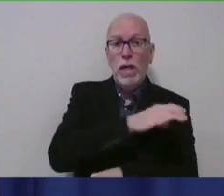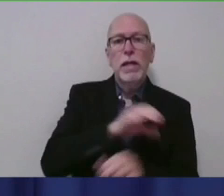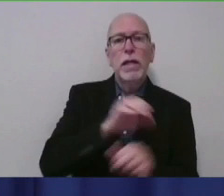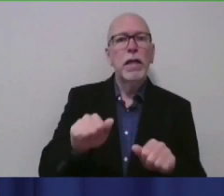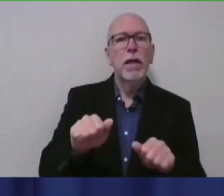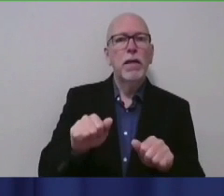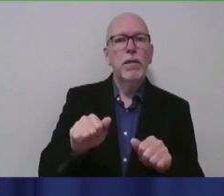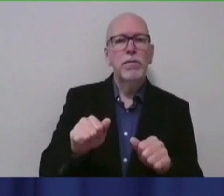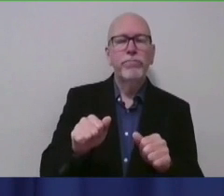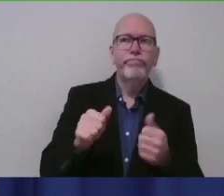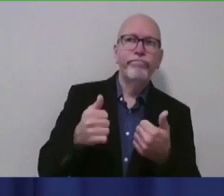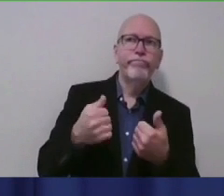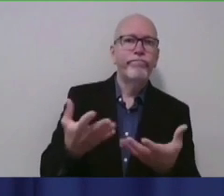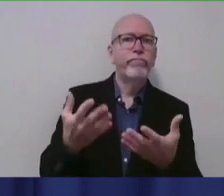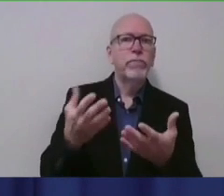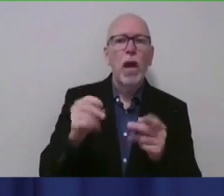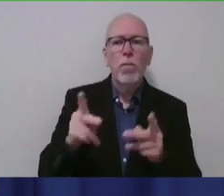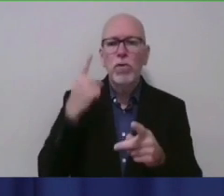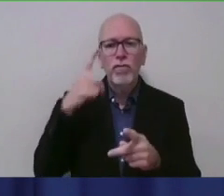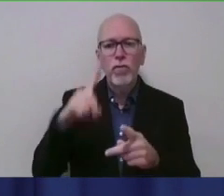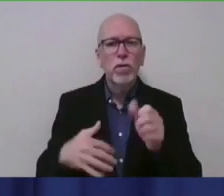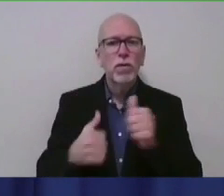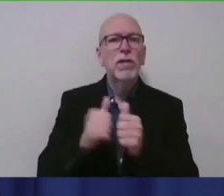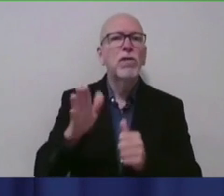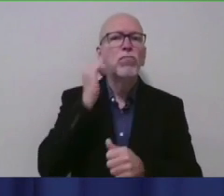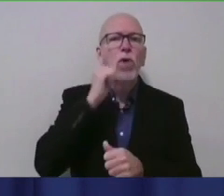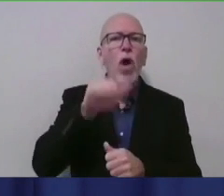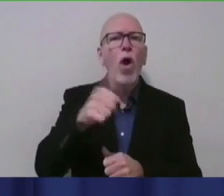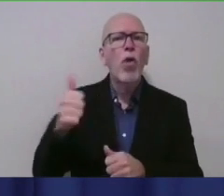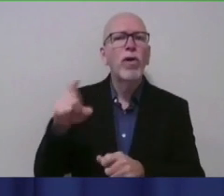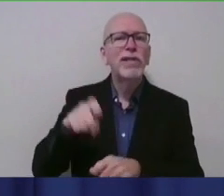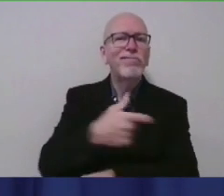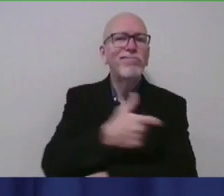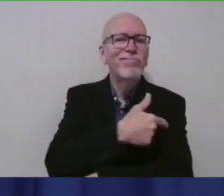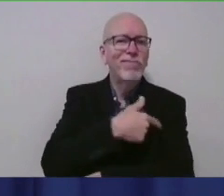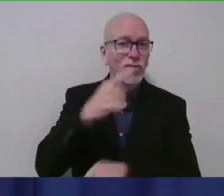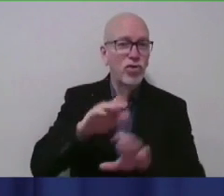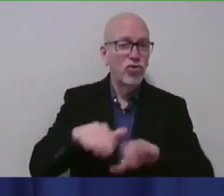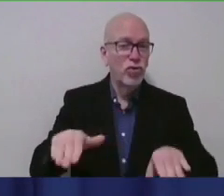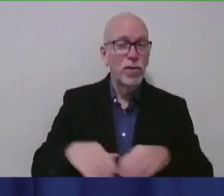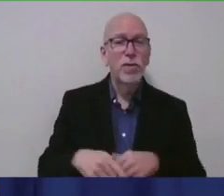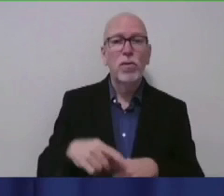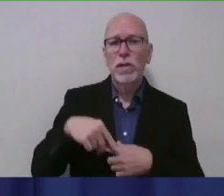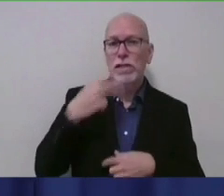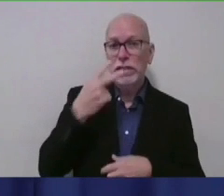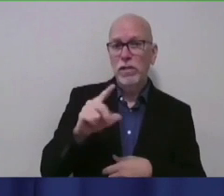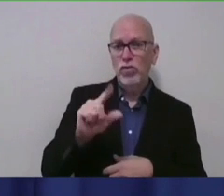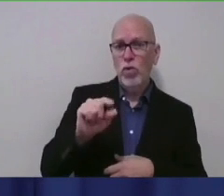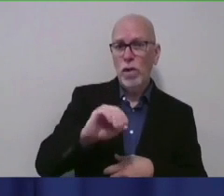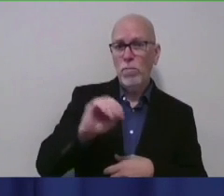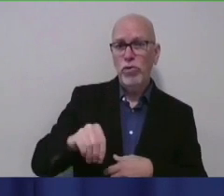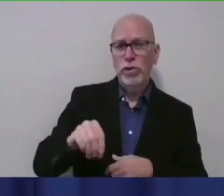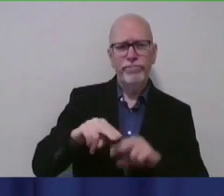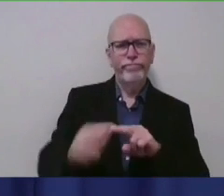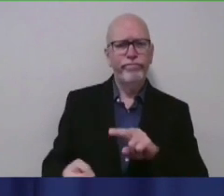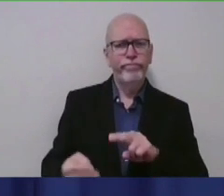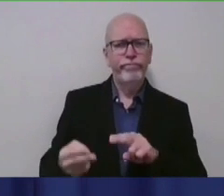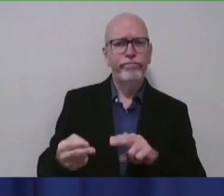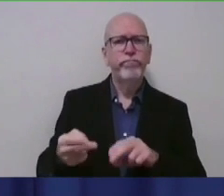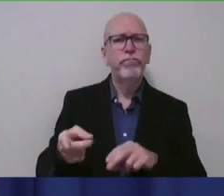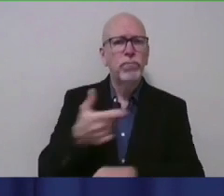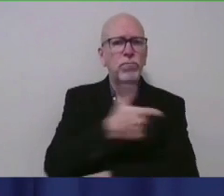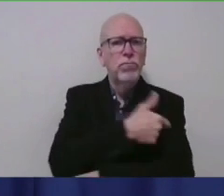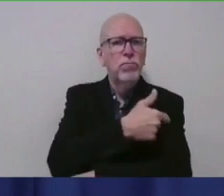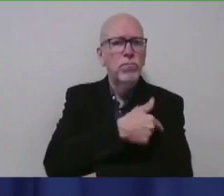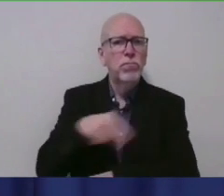to catch up on routine childhood immunizations. We have seen a 20% decline in routine immunizations during the pandemic among younger